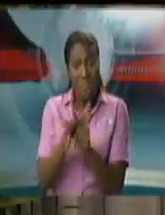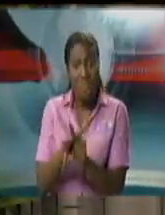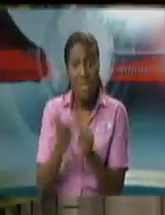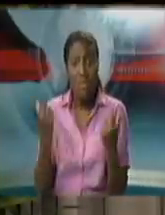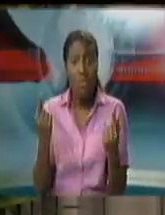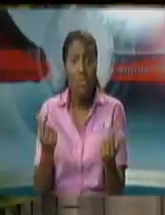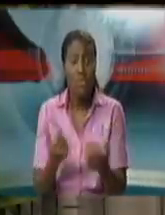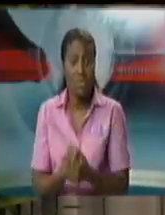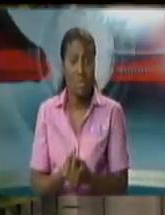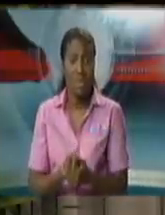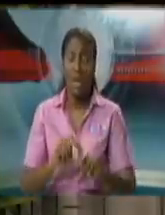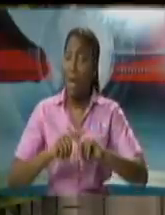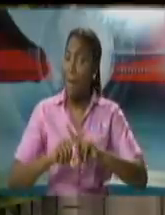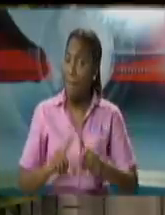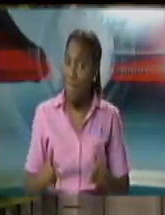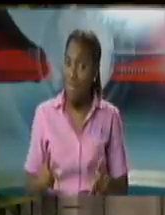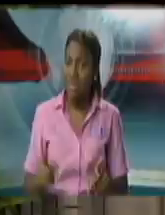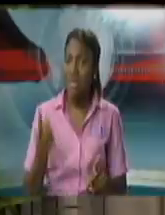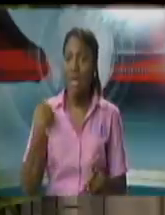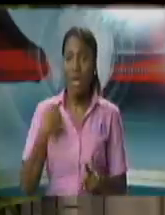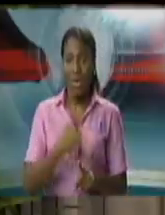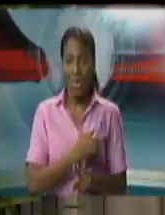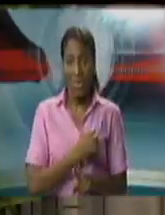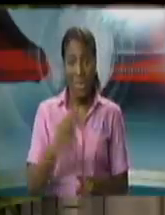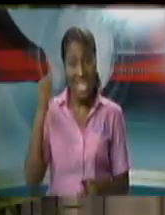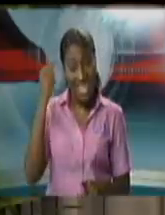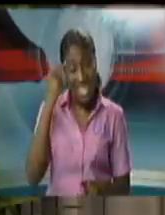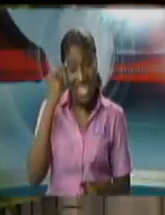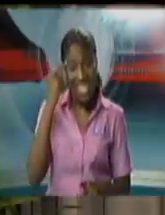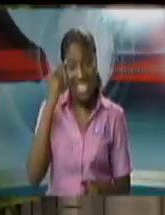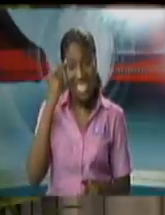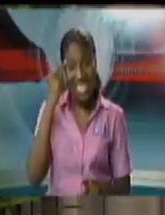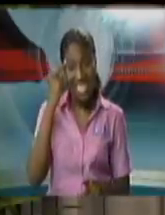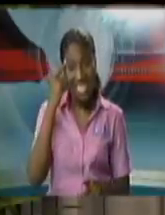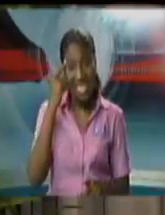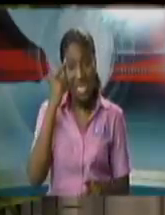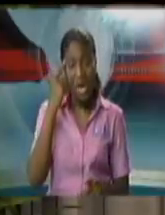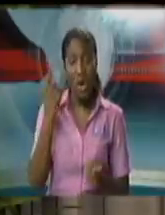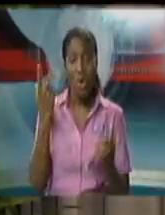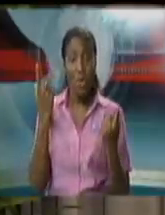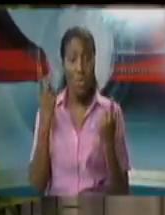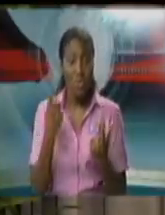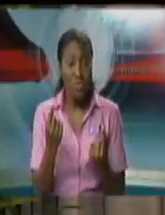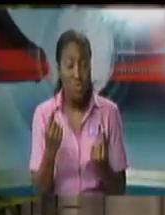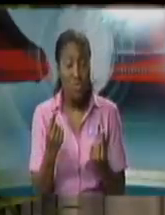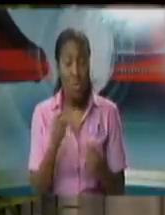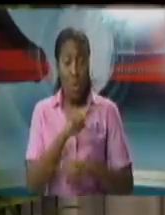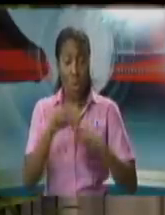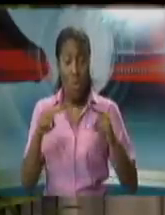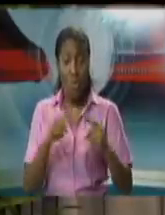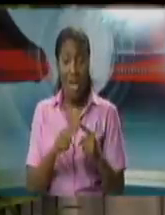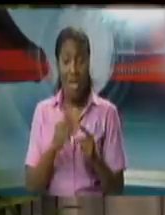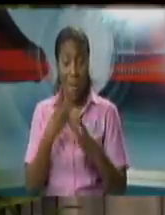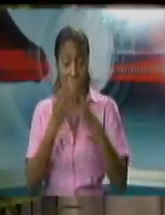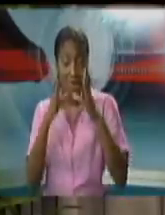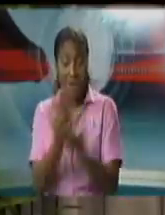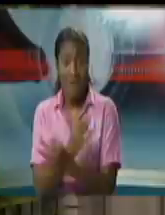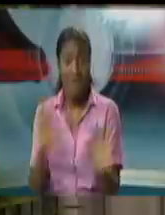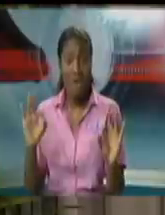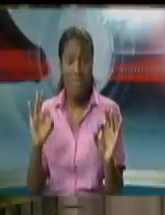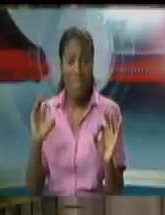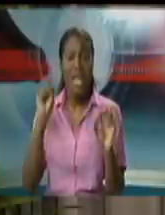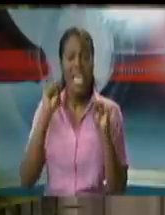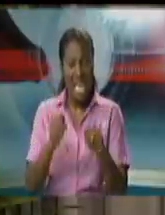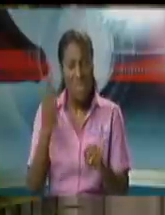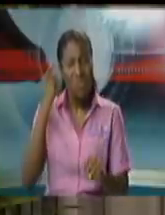factors in the circumstances that people find themselves going into upon release i will take of course